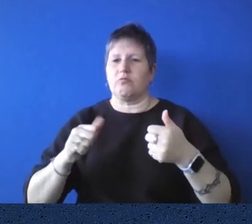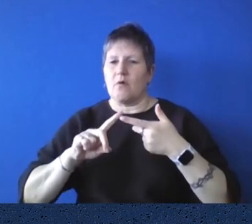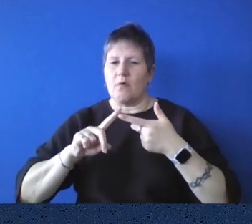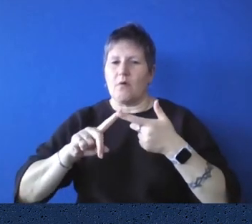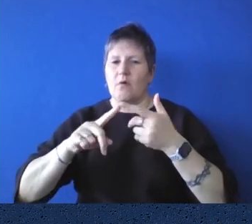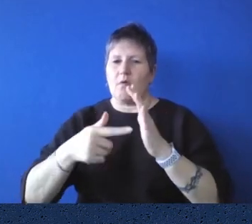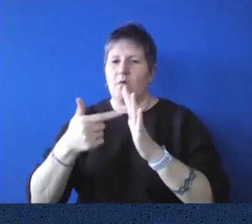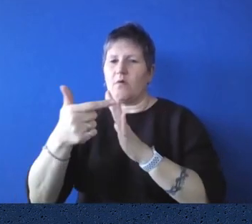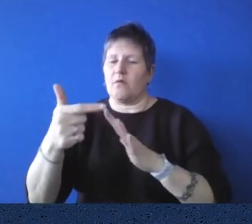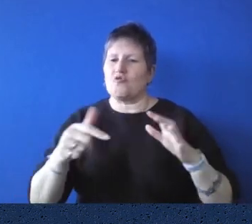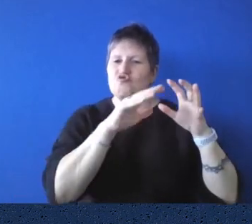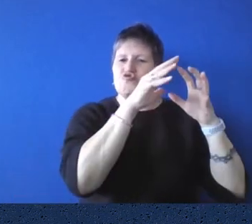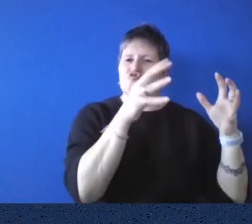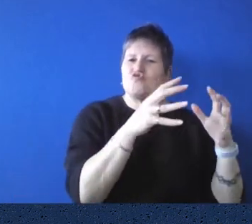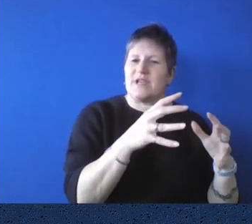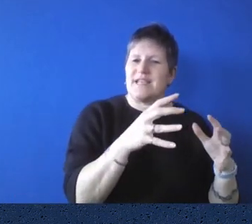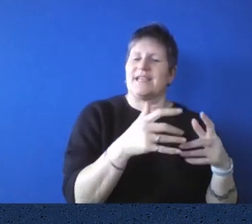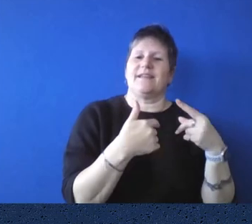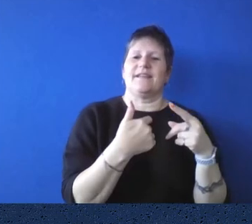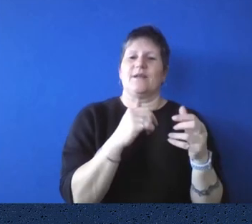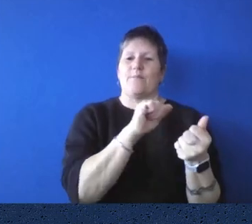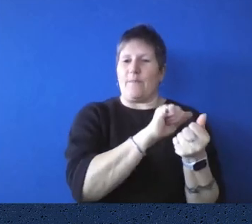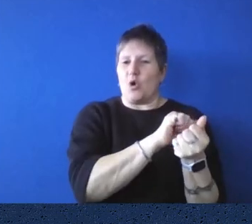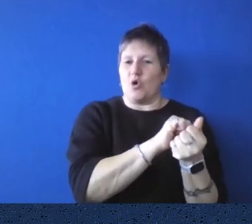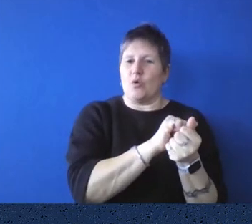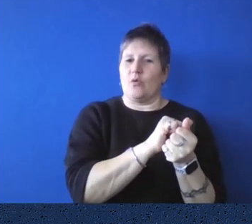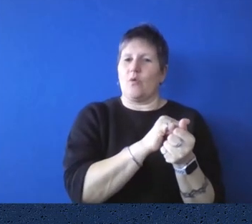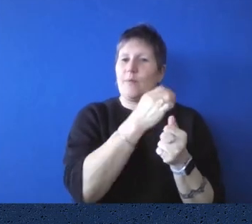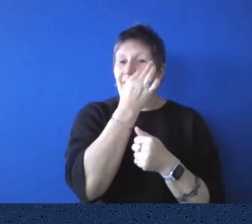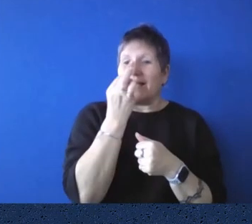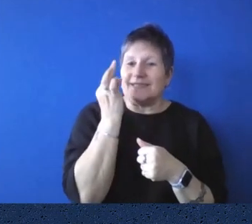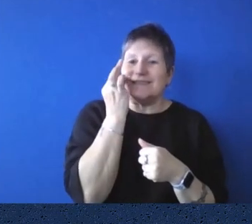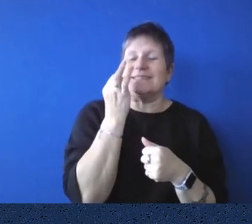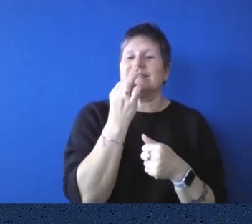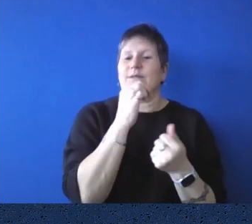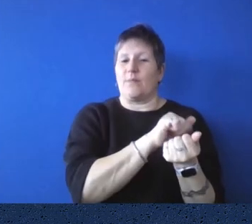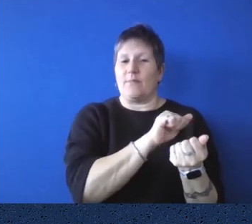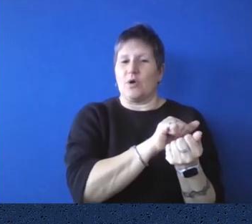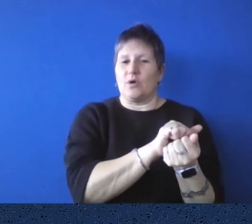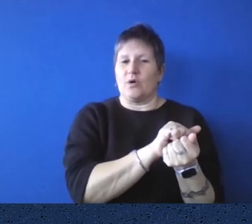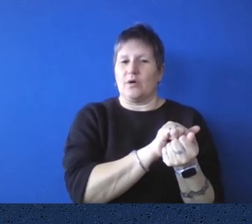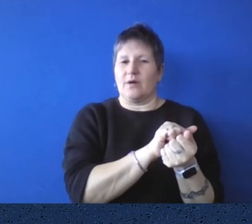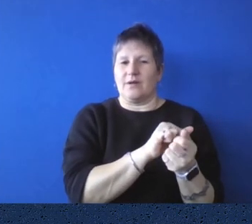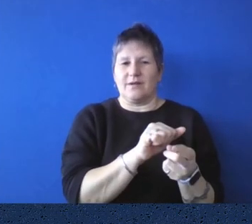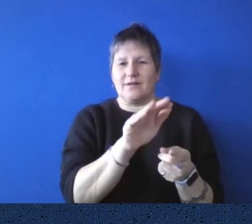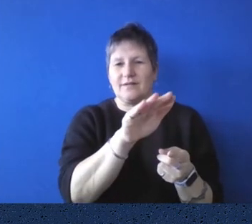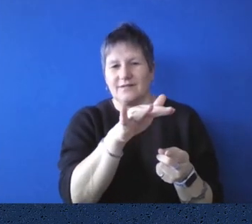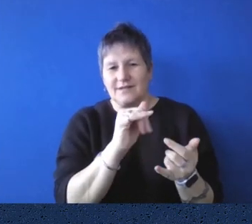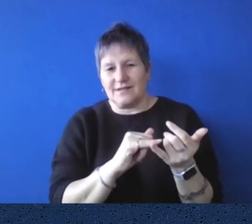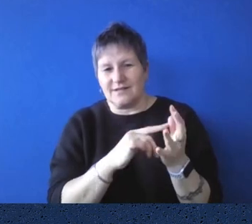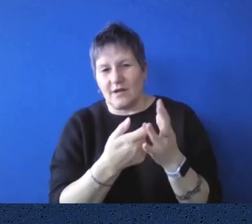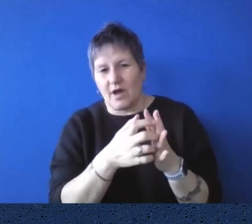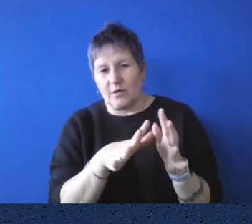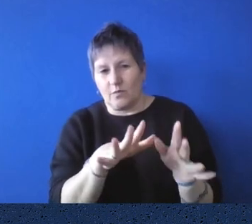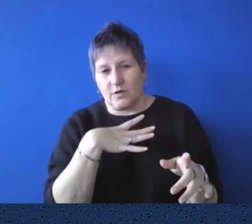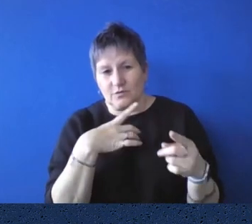fiber or, or plant, plant fiber, I guess. So, um, I don't know if you want to speak to that, Sarah. Oh,